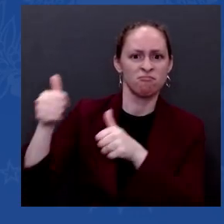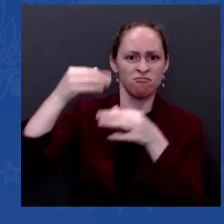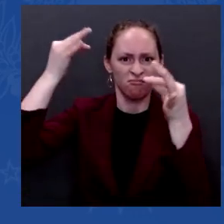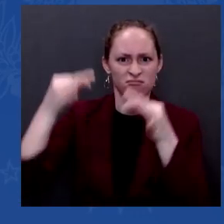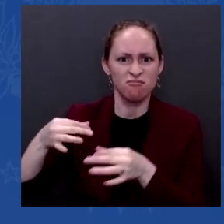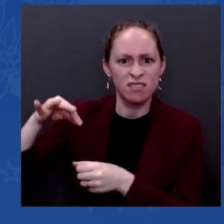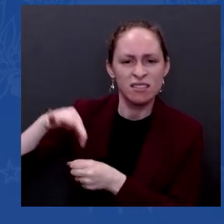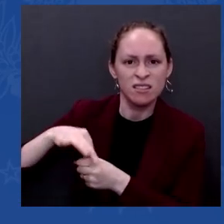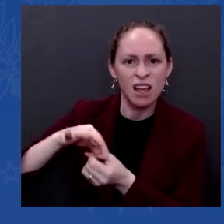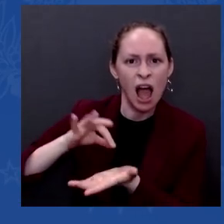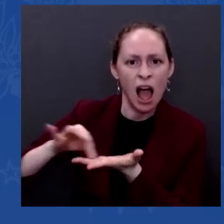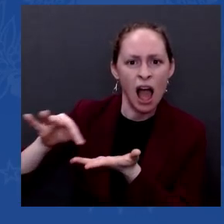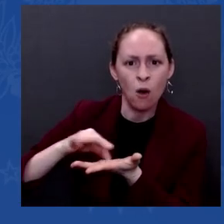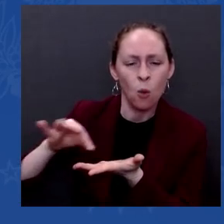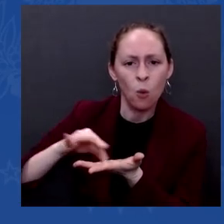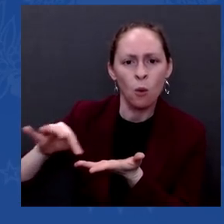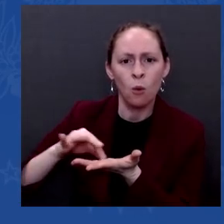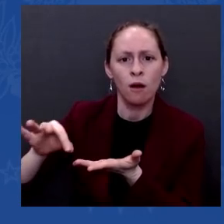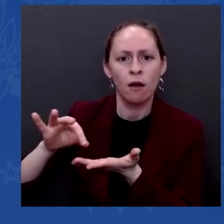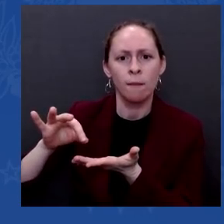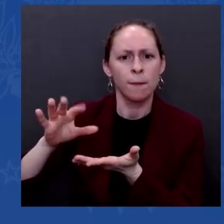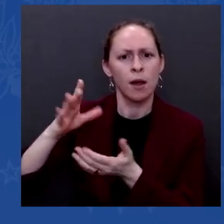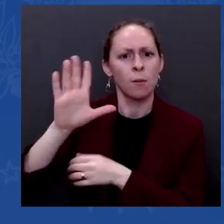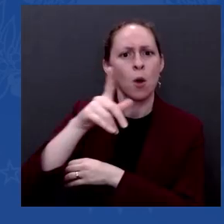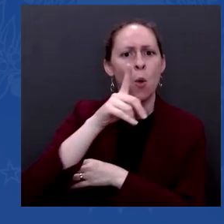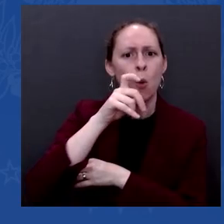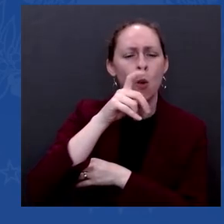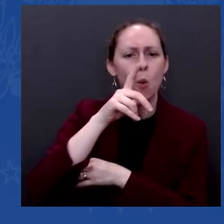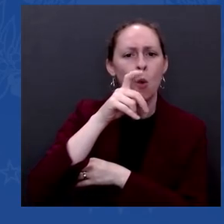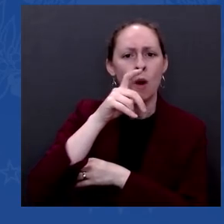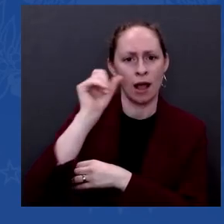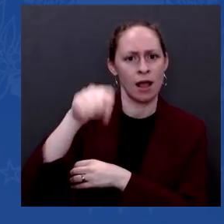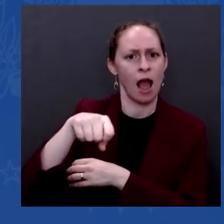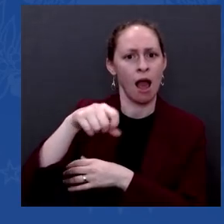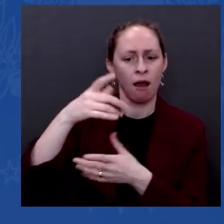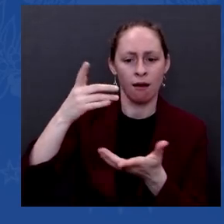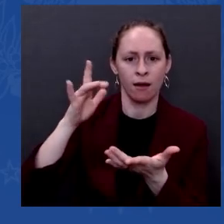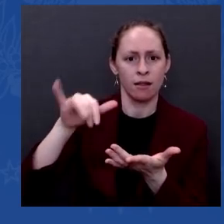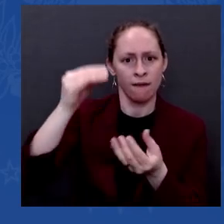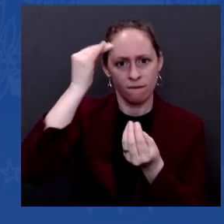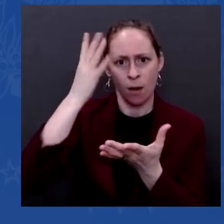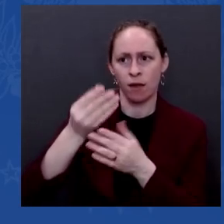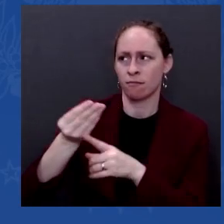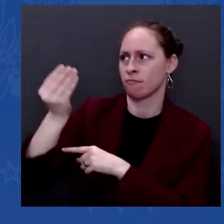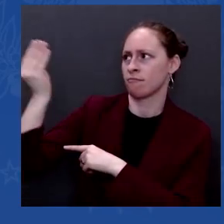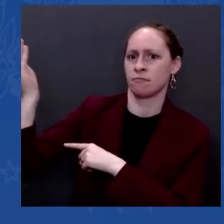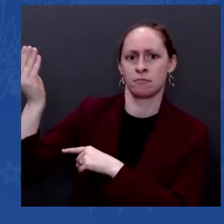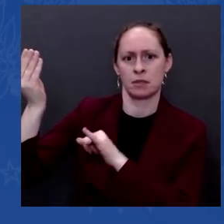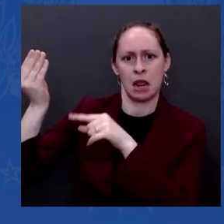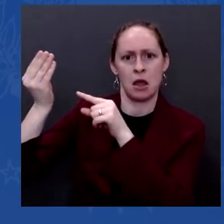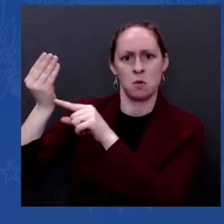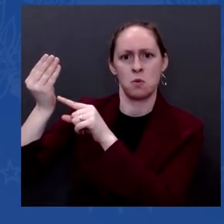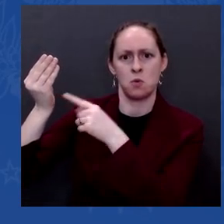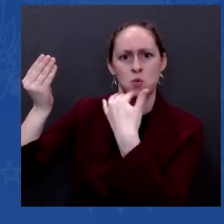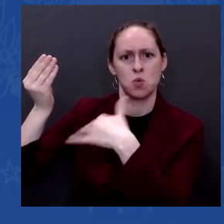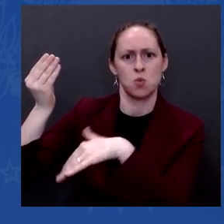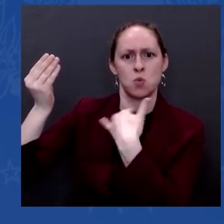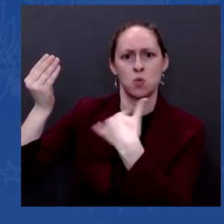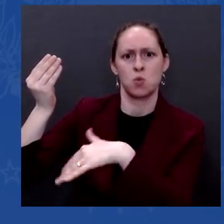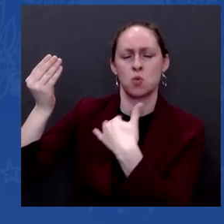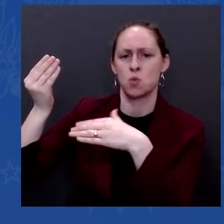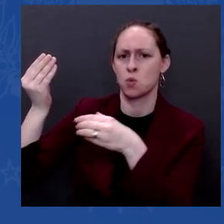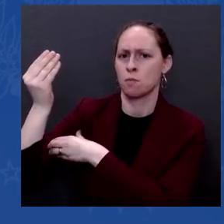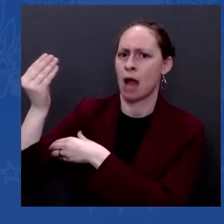-credit course in separation of powers, and on Saturday mornings when I was a senator. And I I never thought